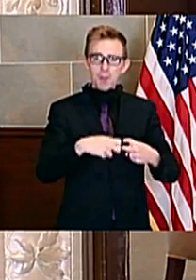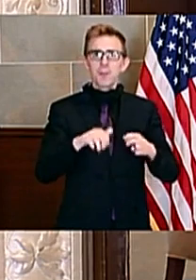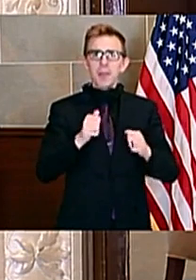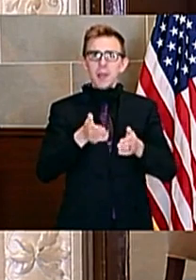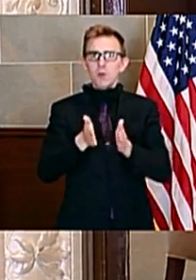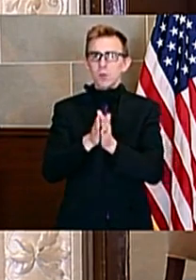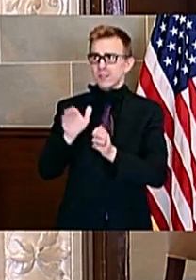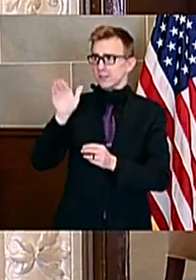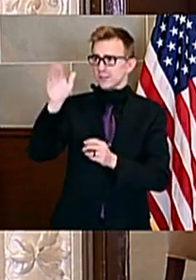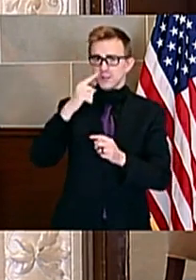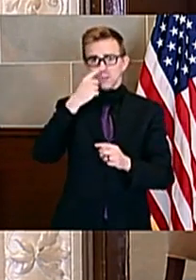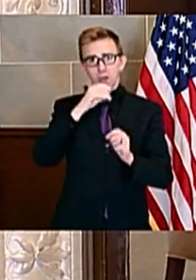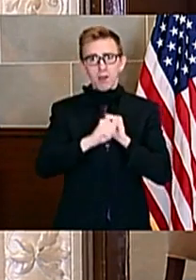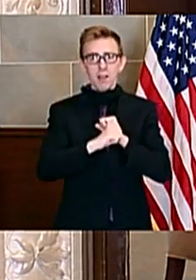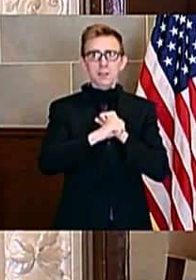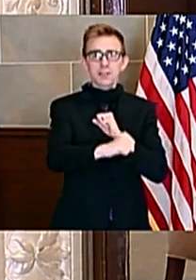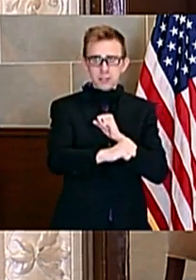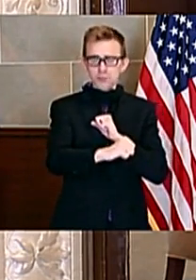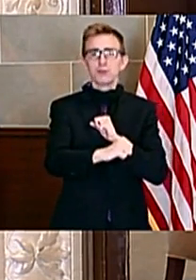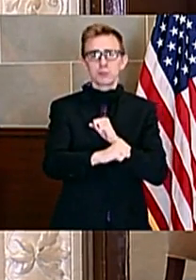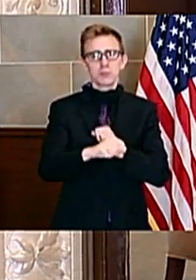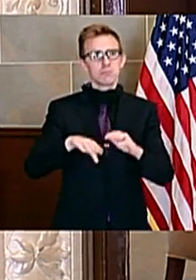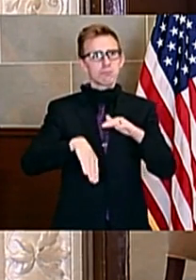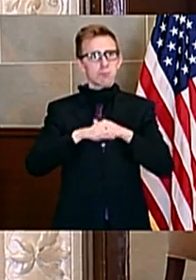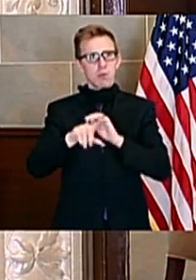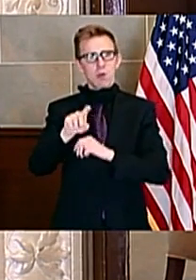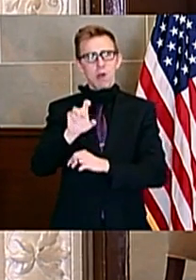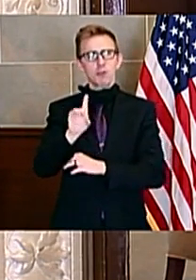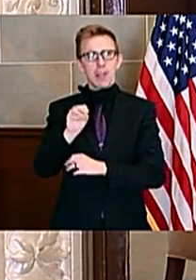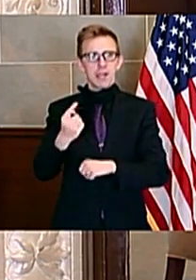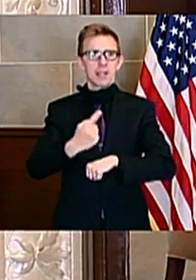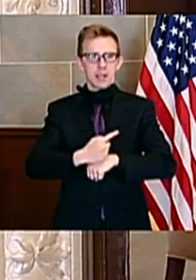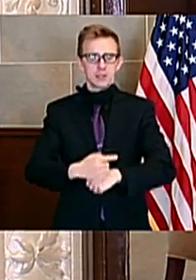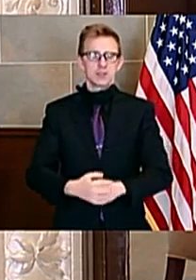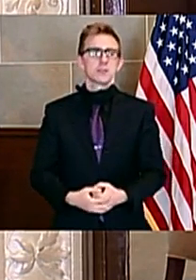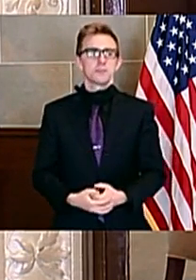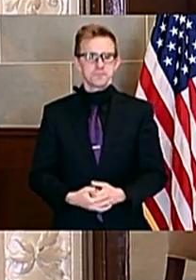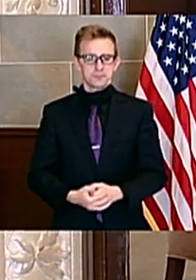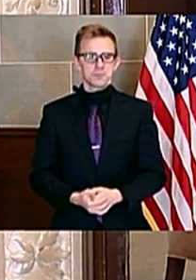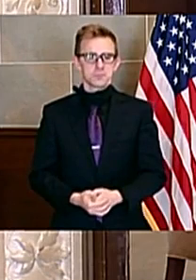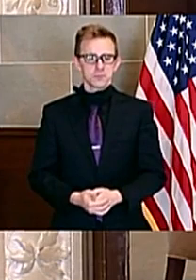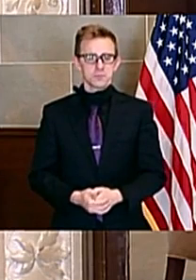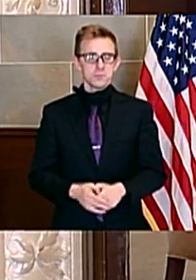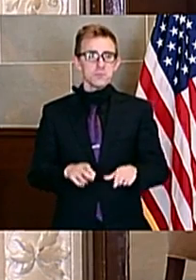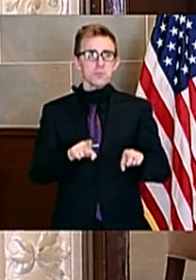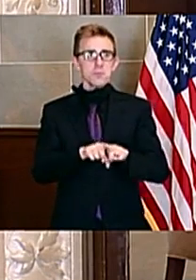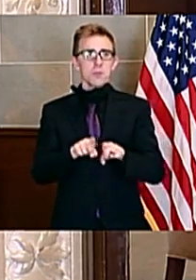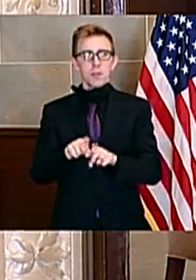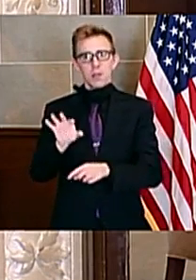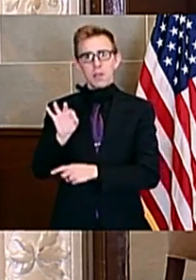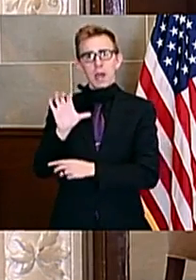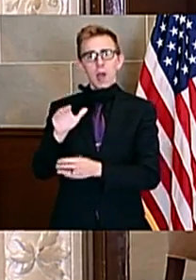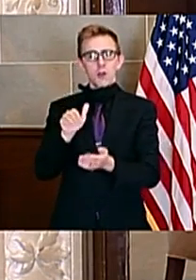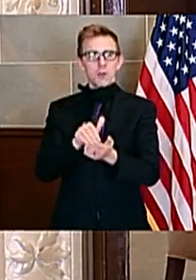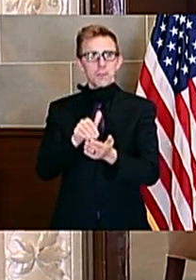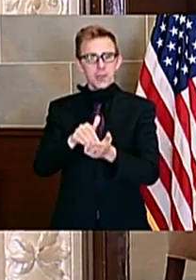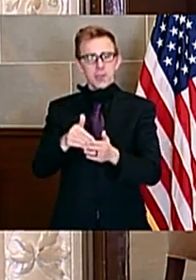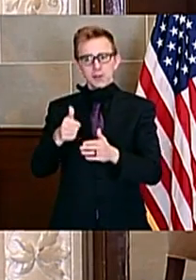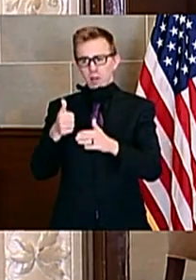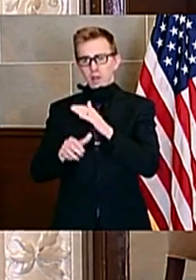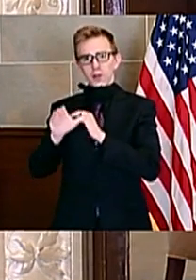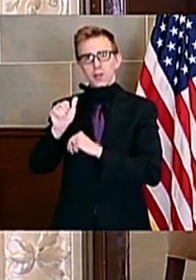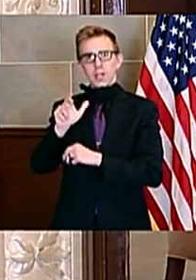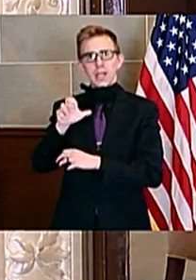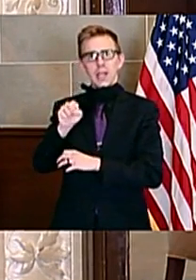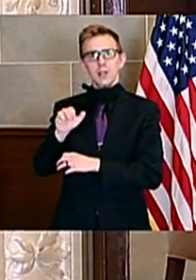for up to 180 days. Additionally, $900 million under the CARES